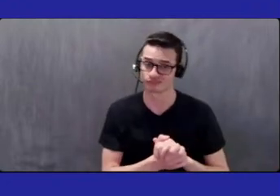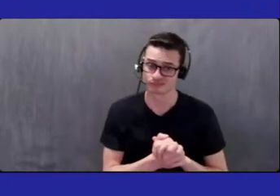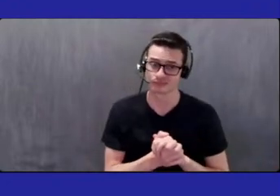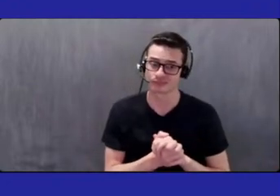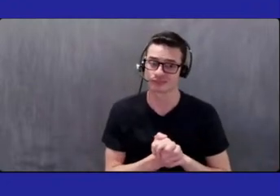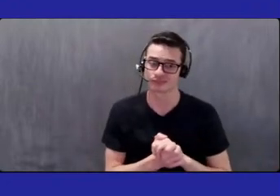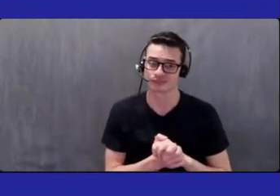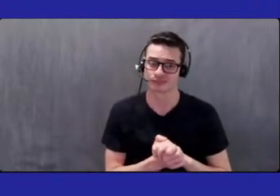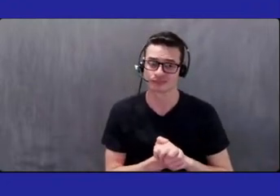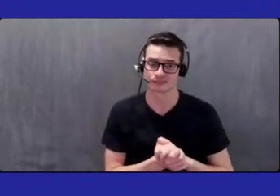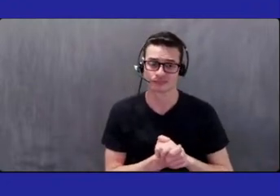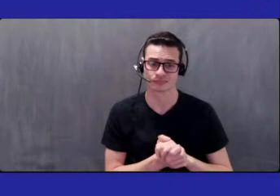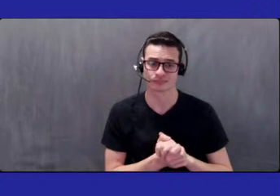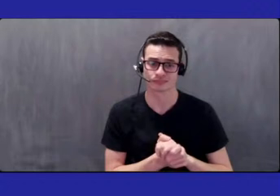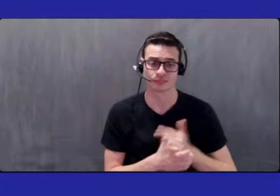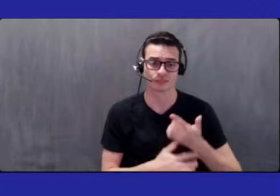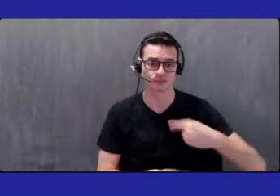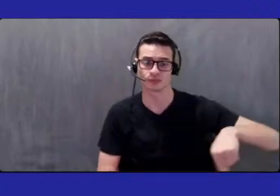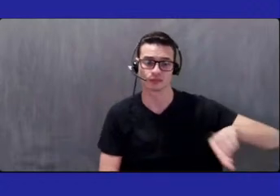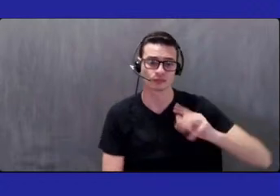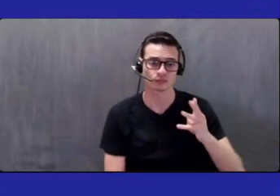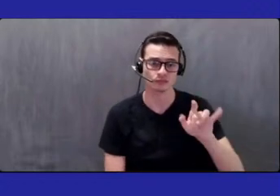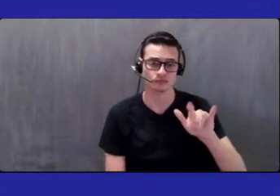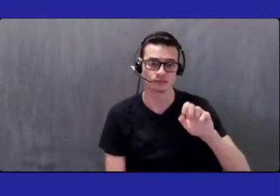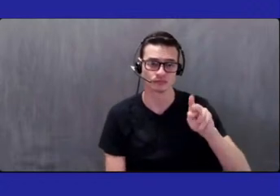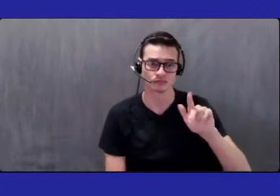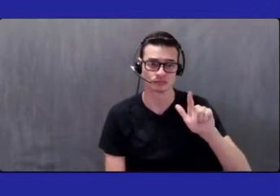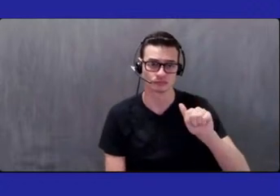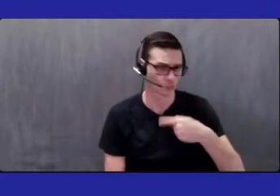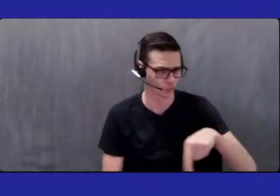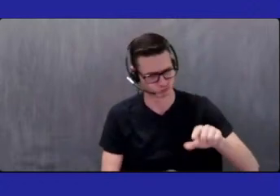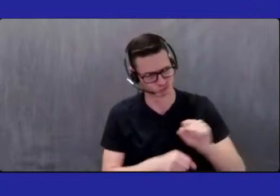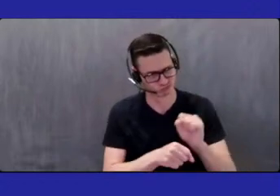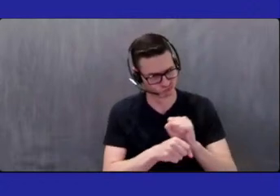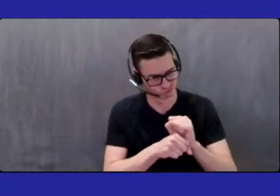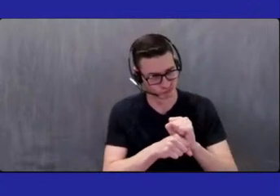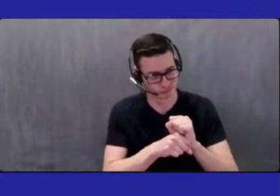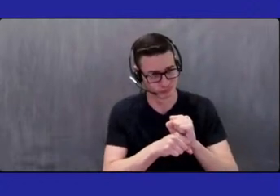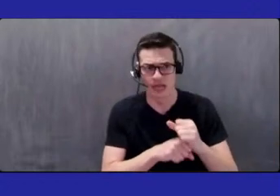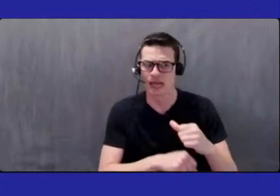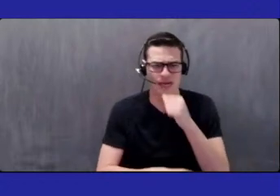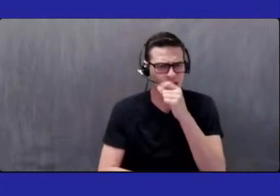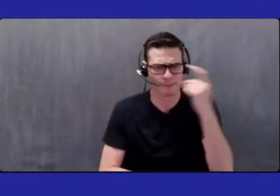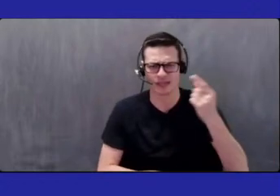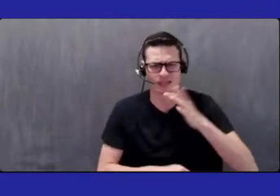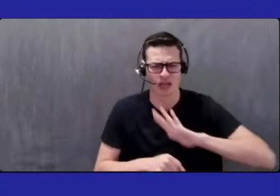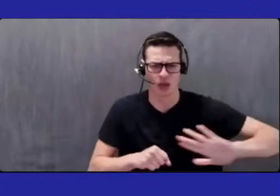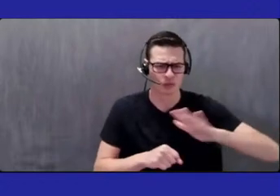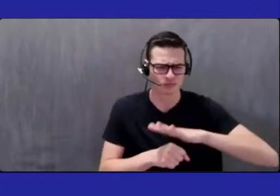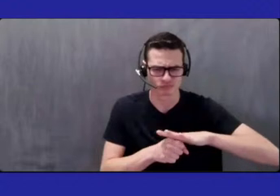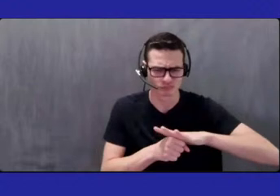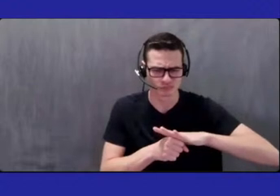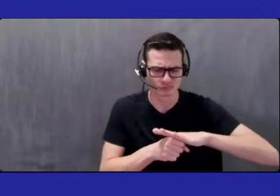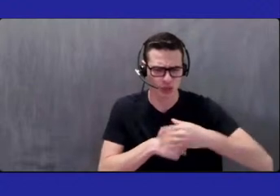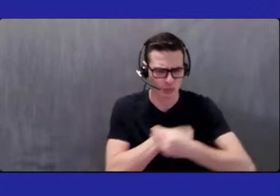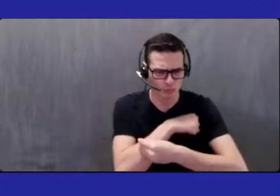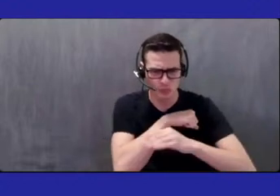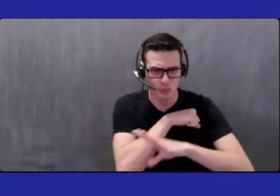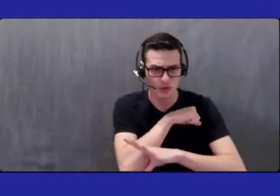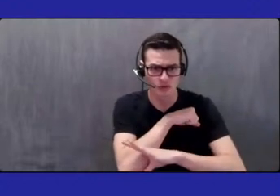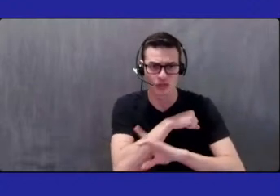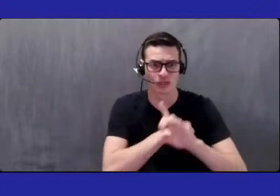that we, at Morisani, we work entirely. Not because we are a poor neighborhood. The poor in the whole entire nation,